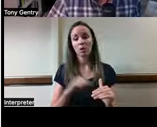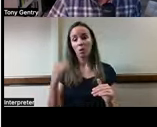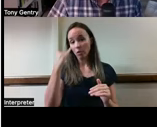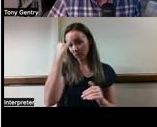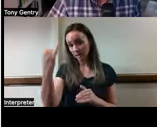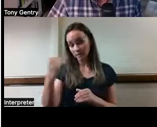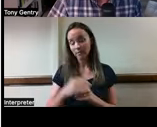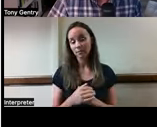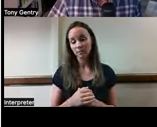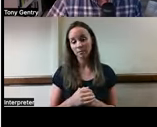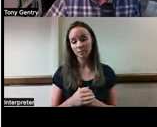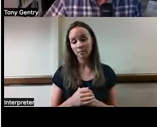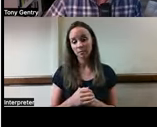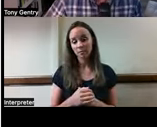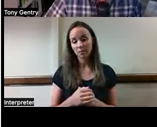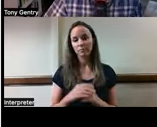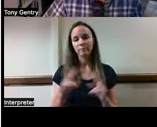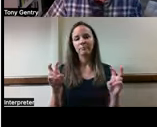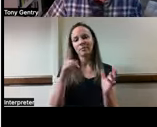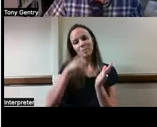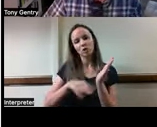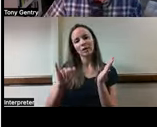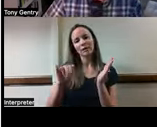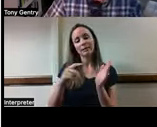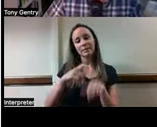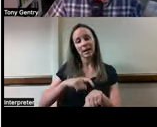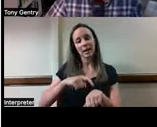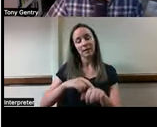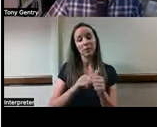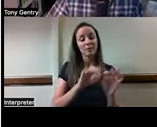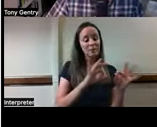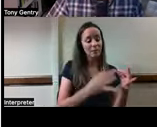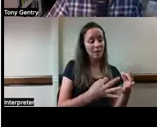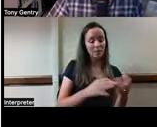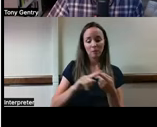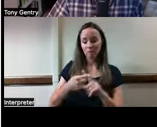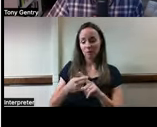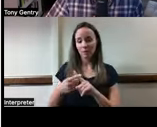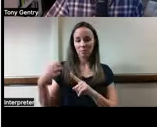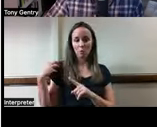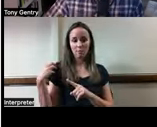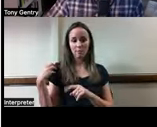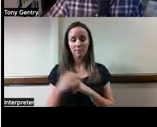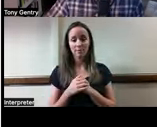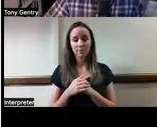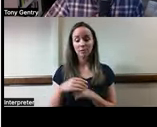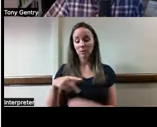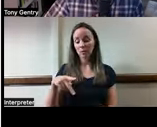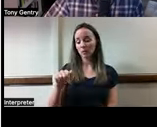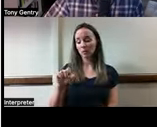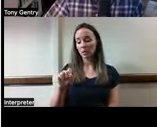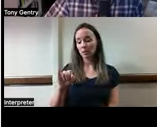check in times with the family, the friend and the employer. So whether than putting putting putting passive monitors in place,